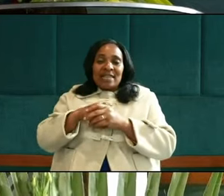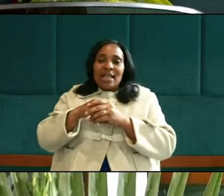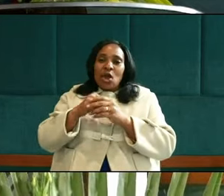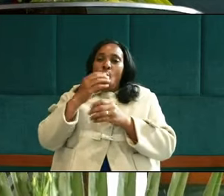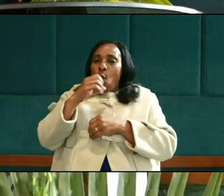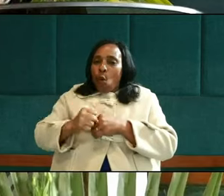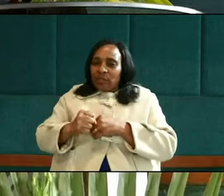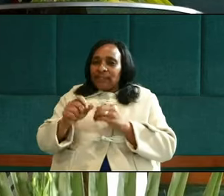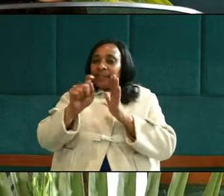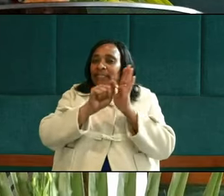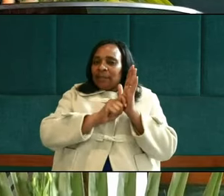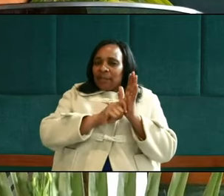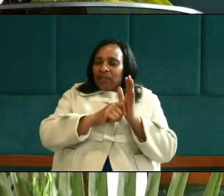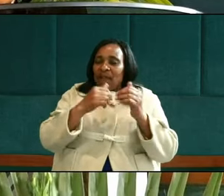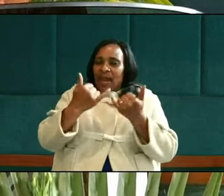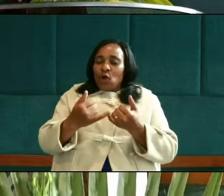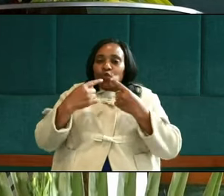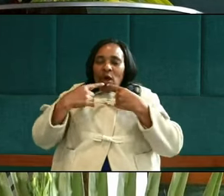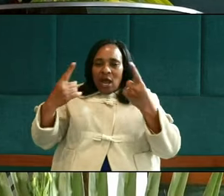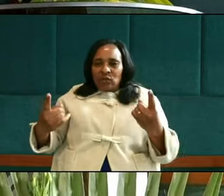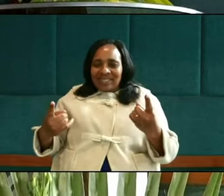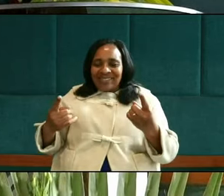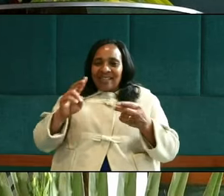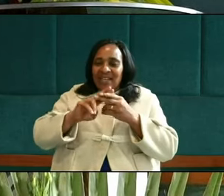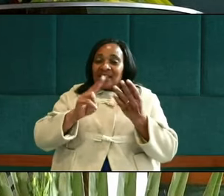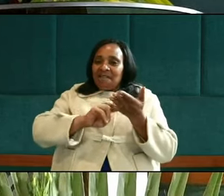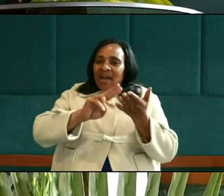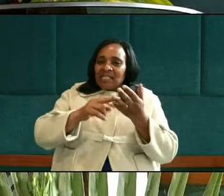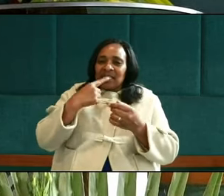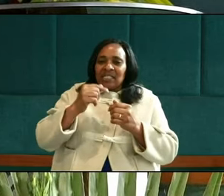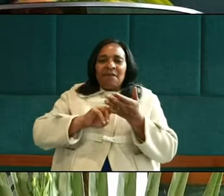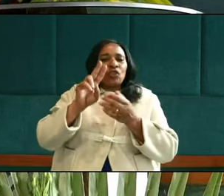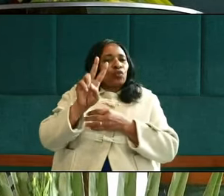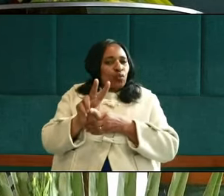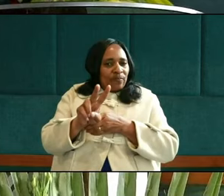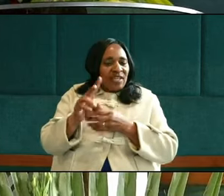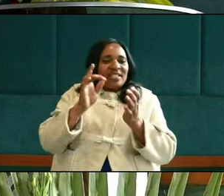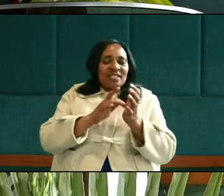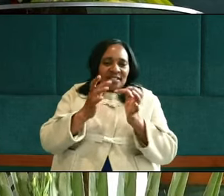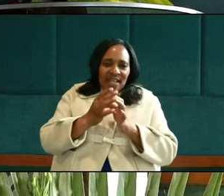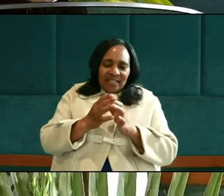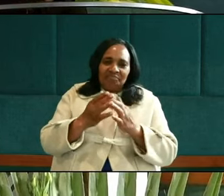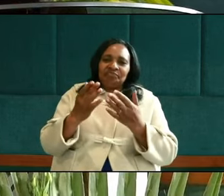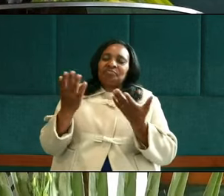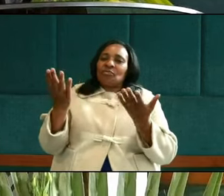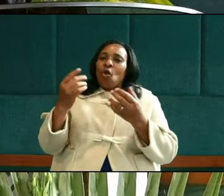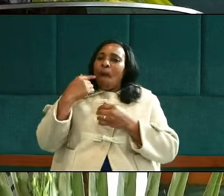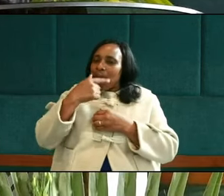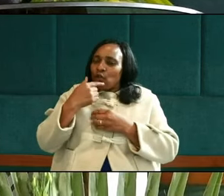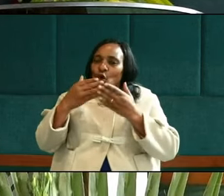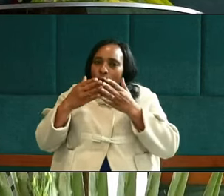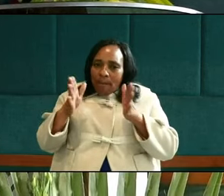So preparation for proclamation. And then the text also says in verse number 2 that Jesus opened his mouth